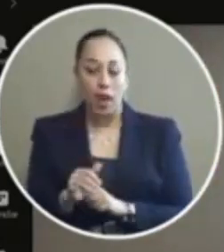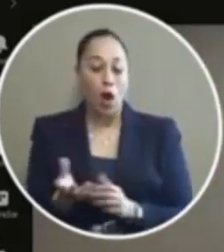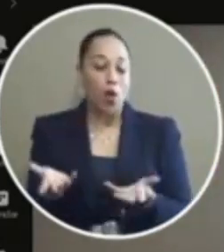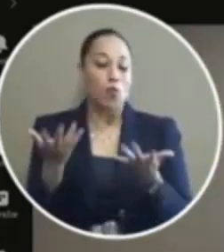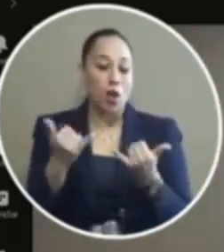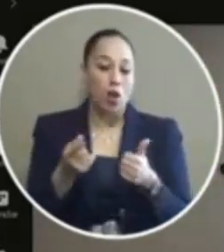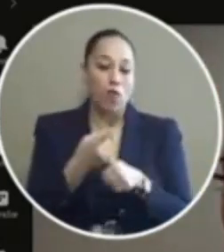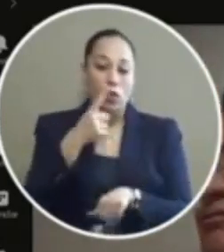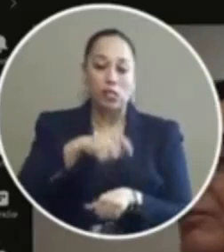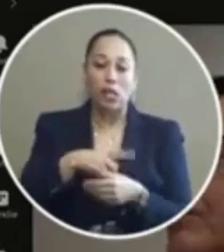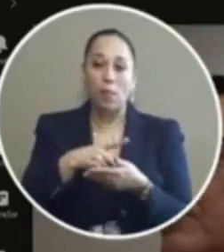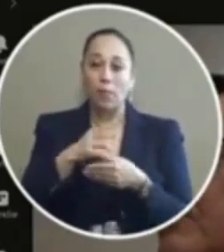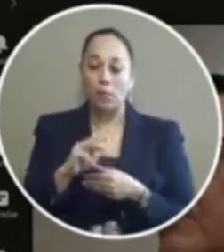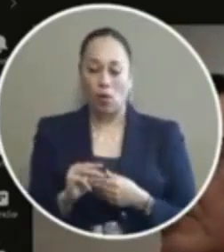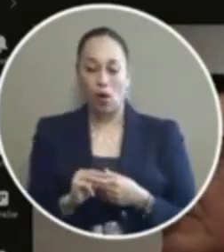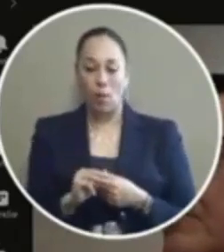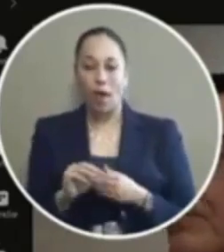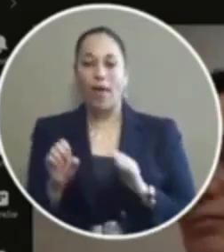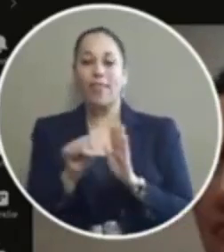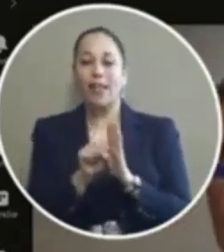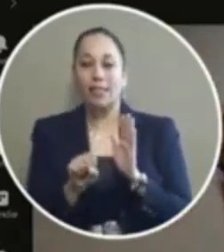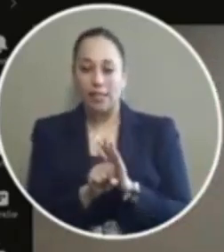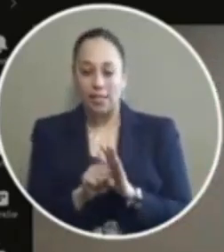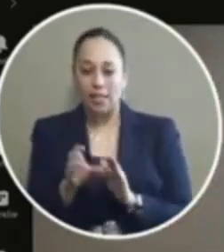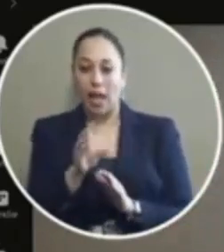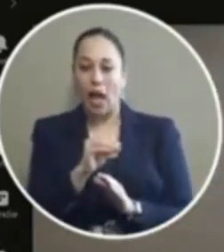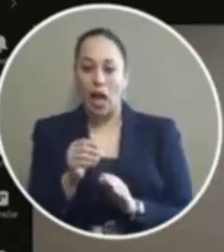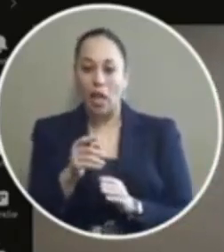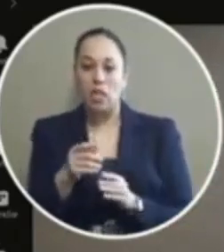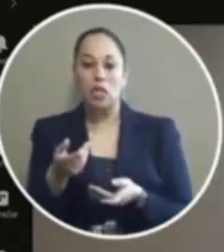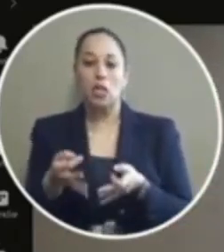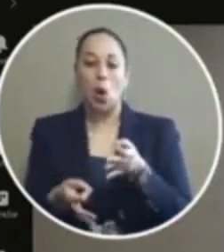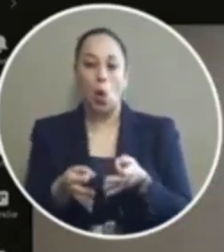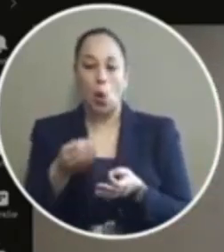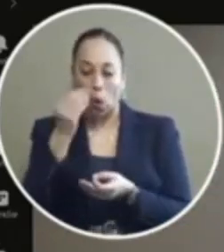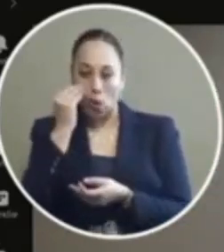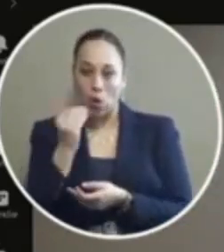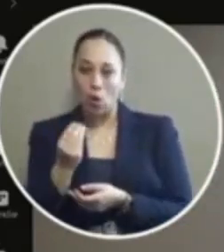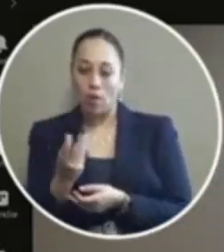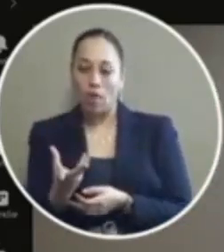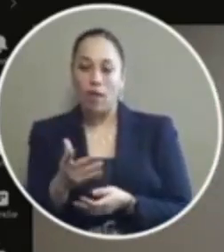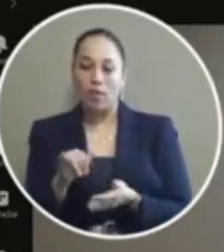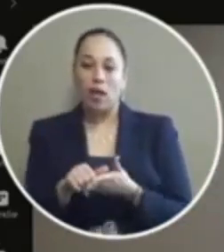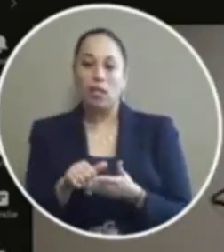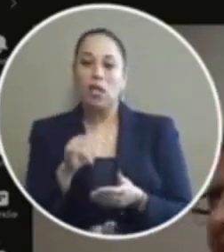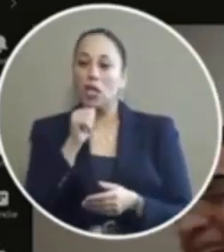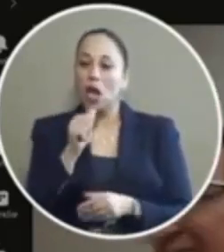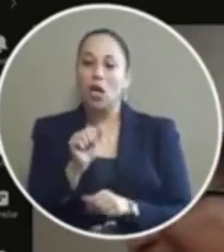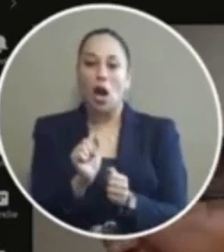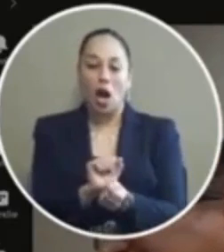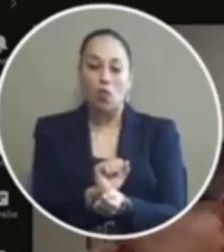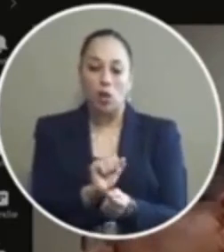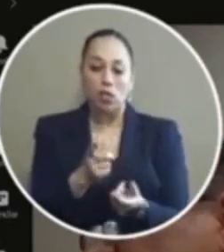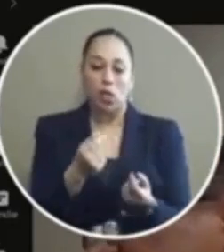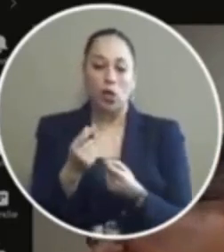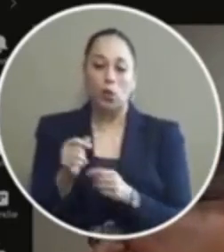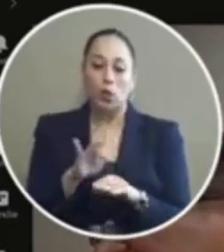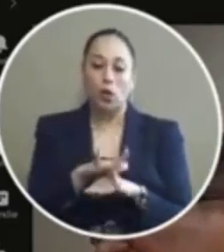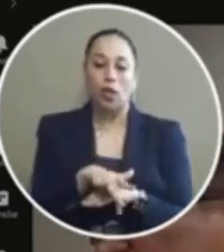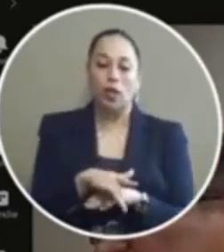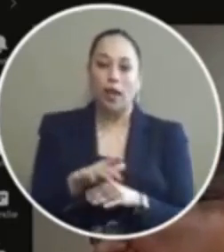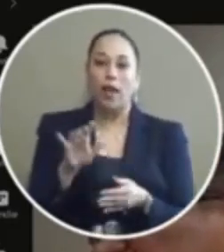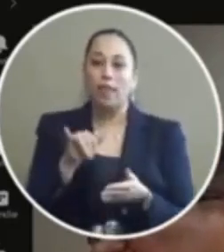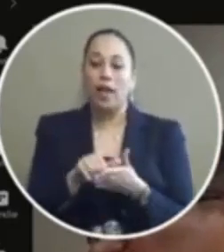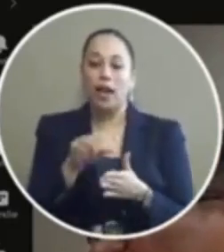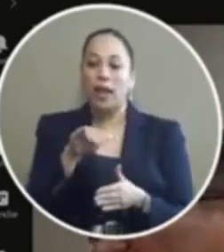first chance program the state and the courts are notified there's also what's called non-arrest which i alluded to earlier non-arrest